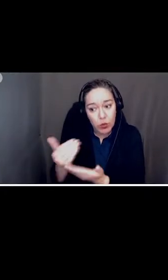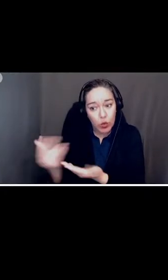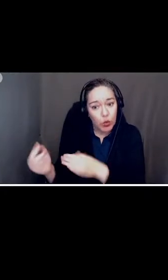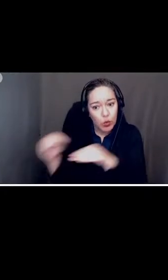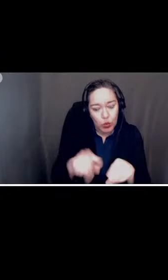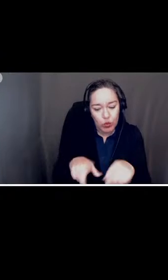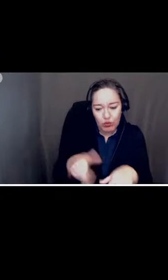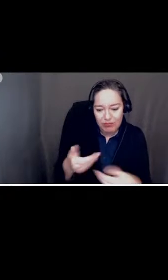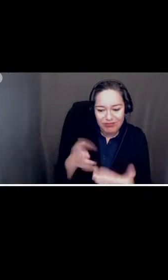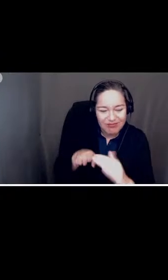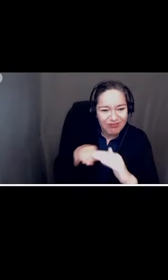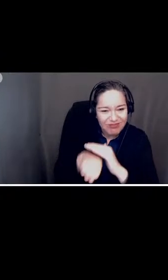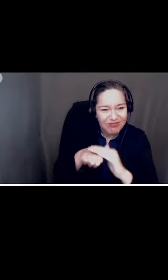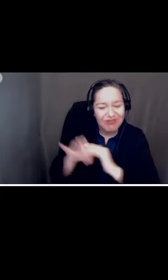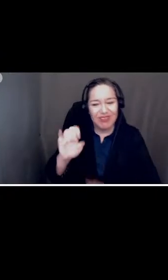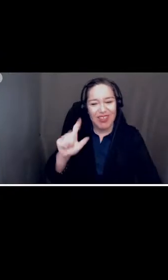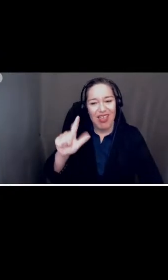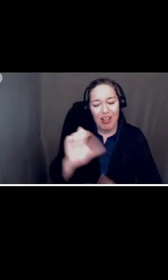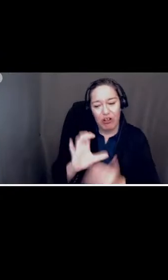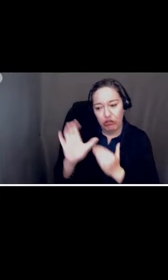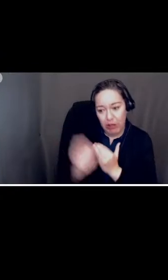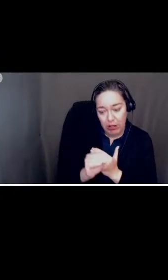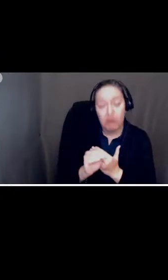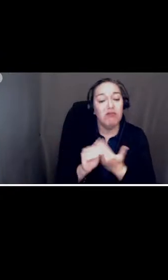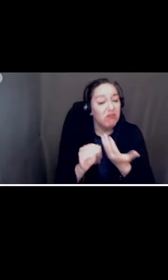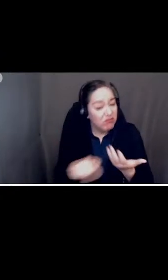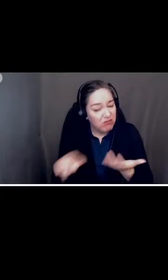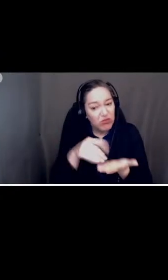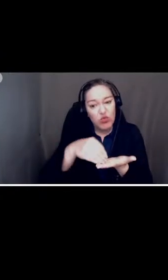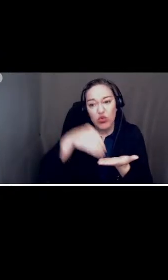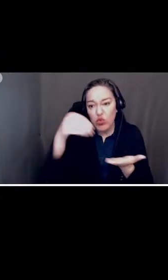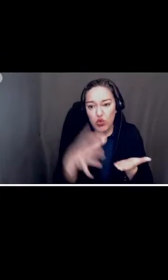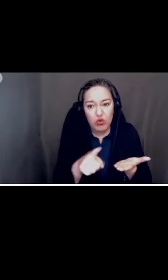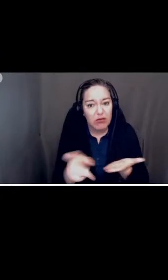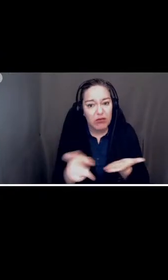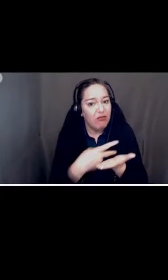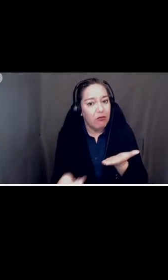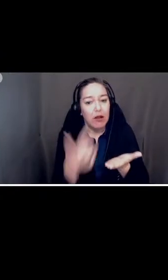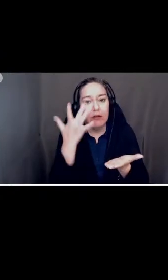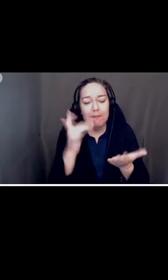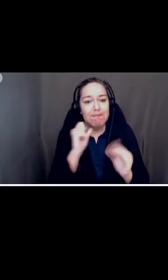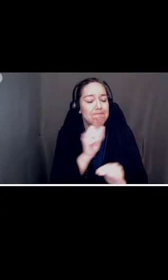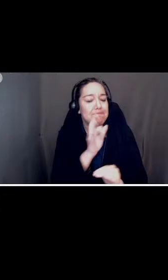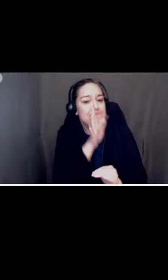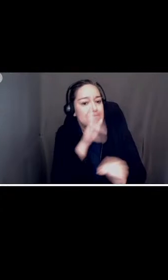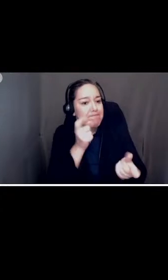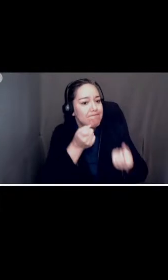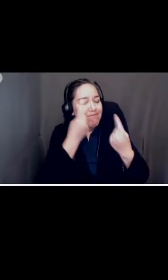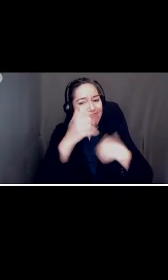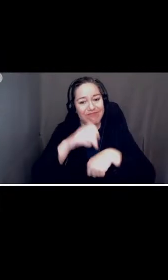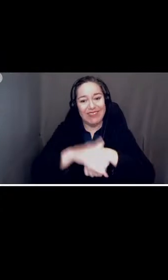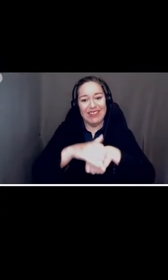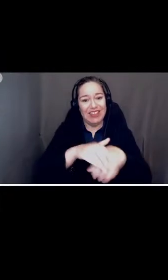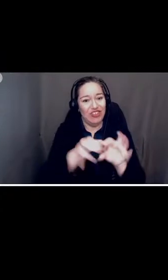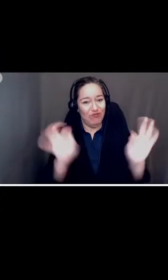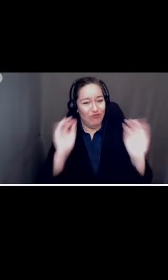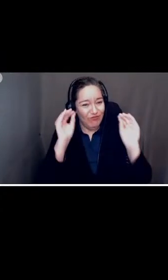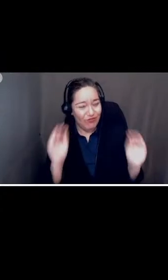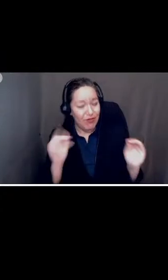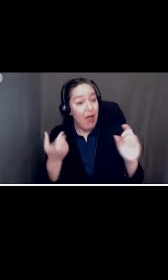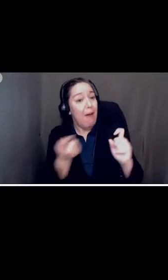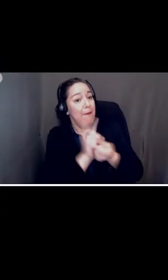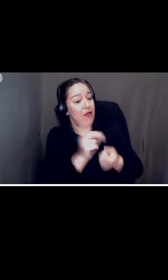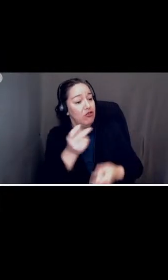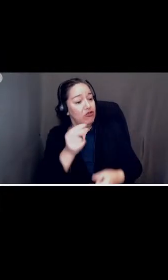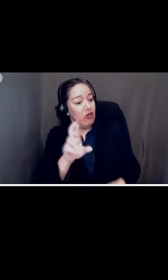ela curriculum however some students did fail due to not speaking and understanding the english language when i met dr strikwarda she